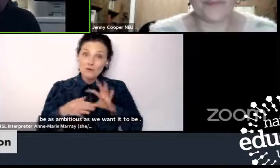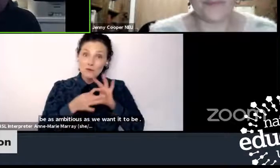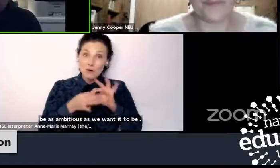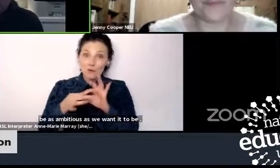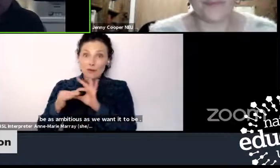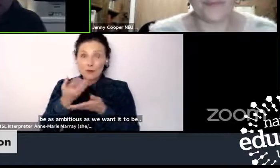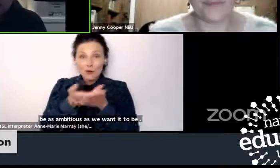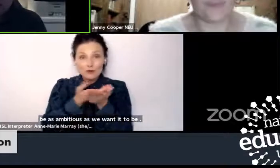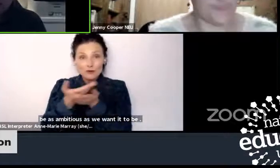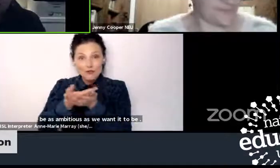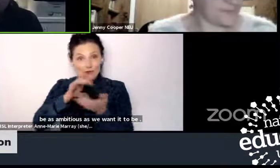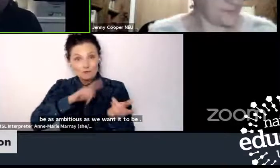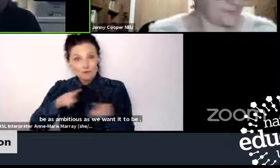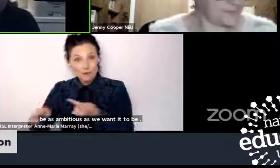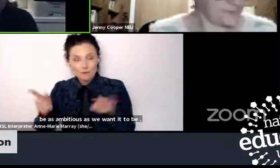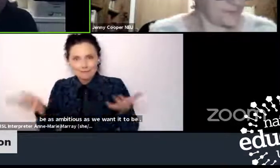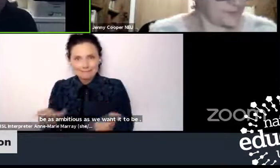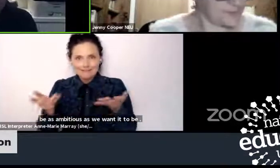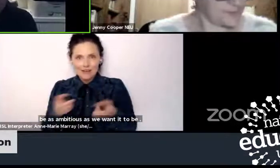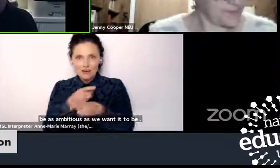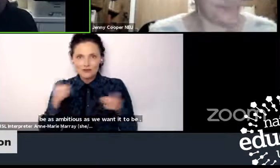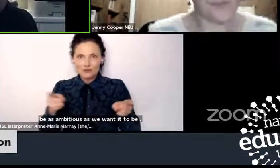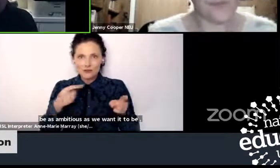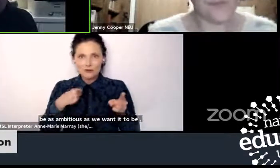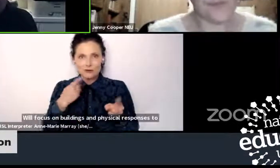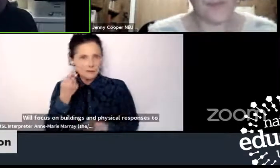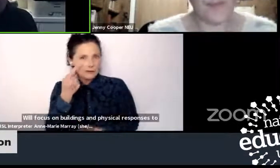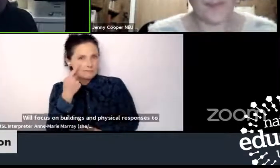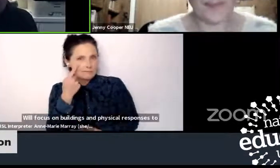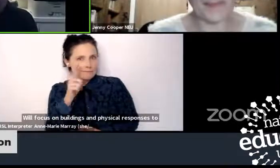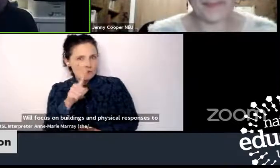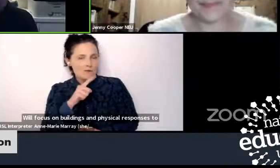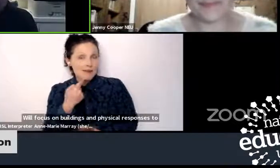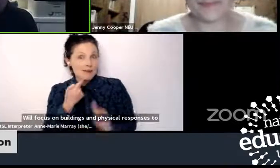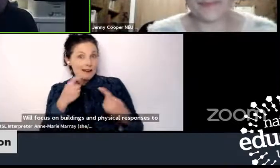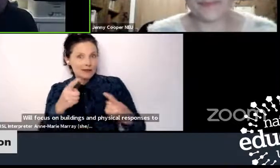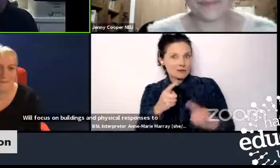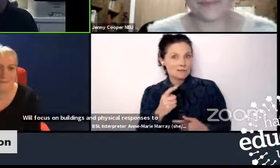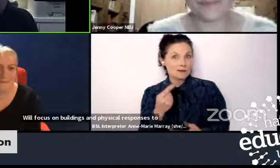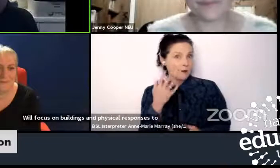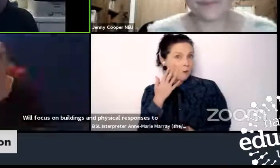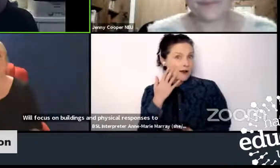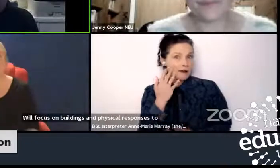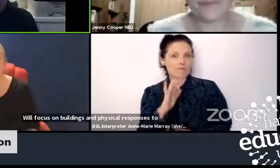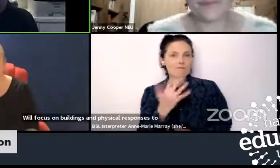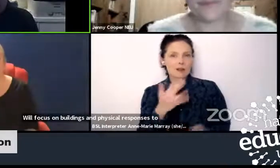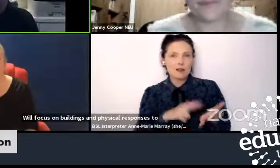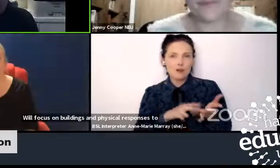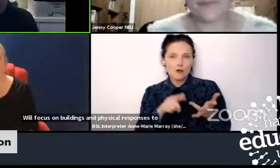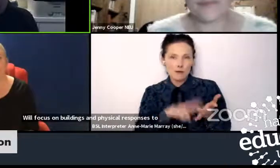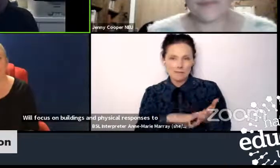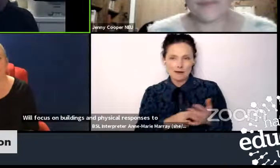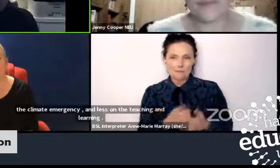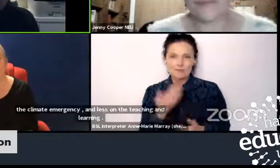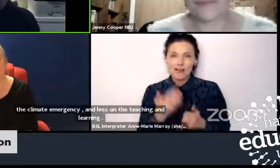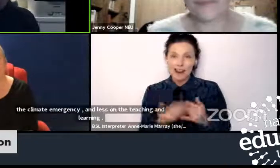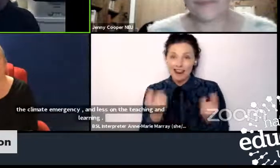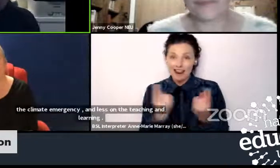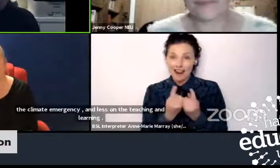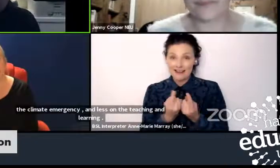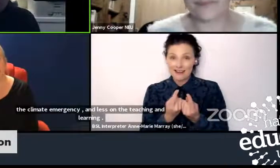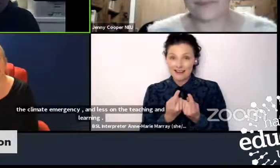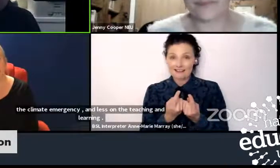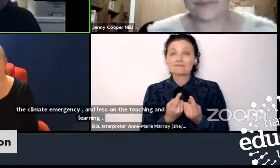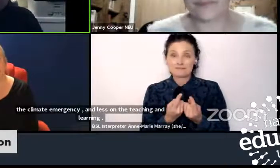responses and encourage you to look out that announcement when it comes on the 5th of November. The last thing I'll just say is